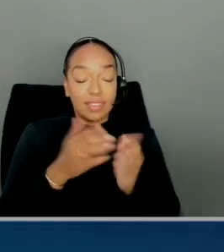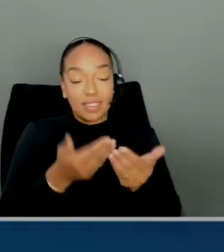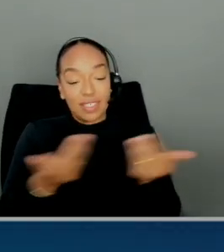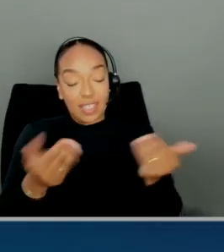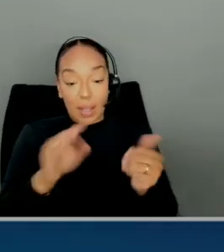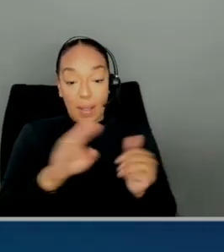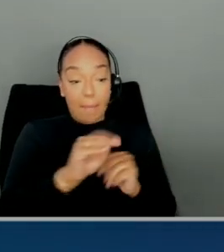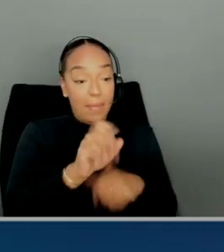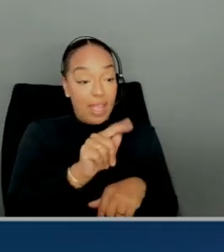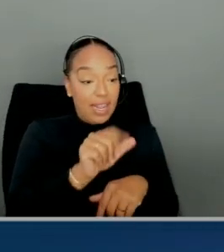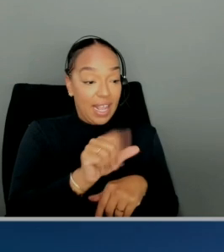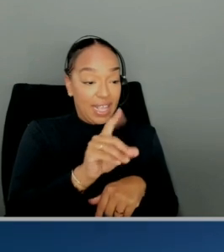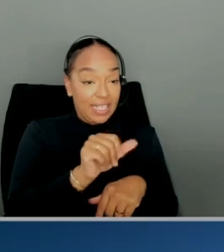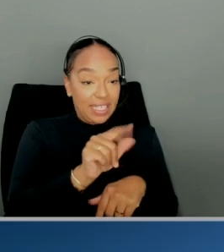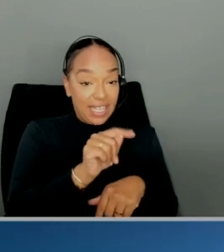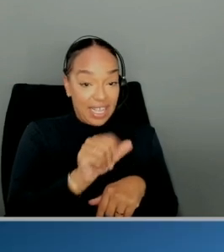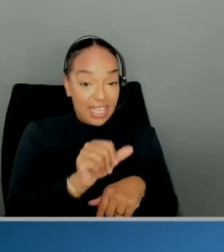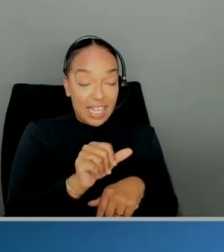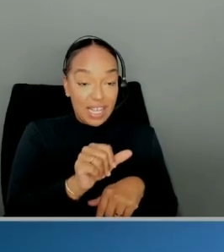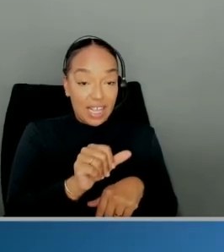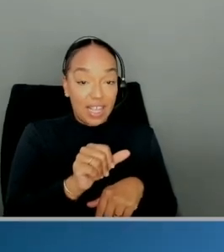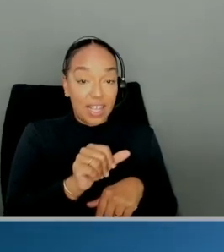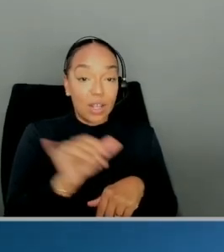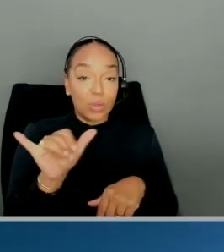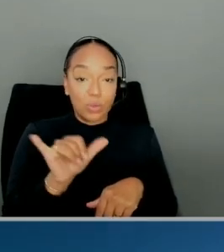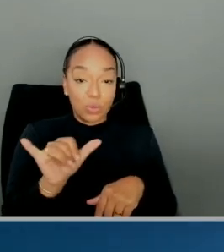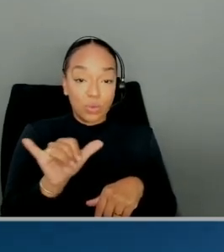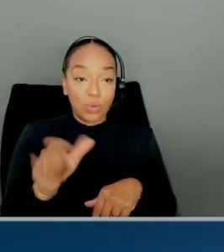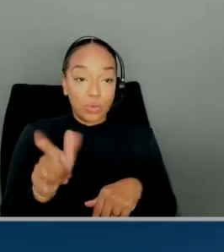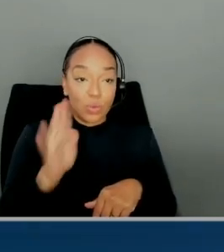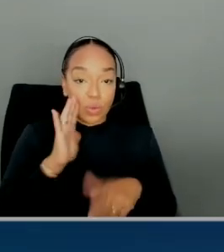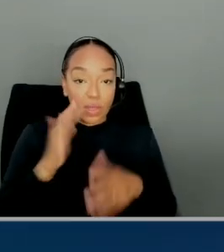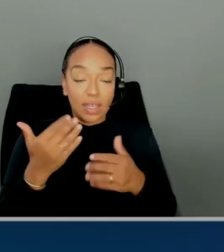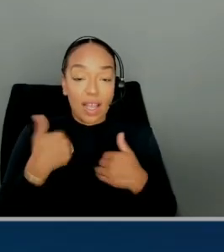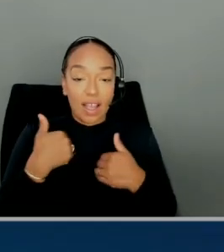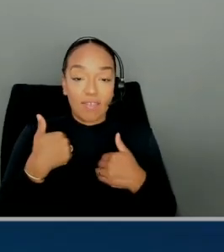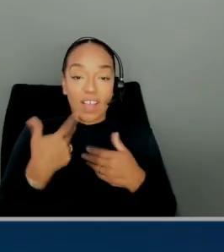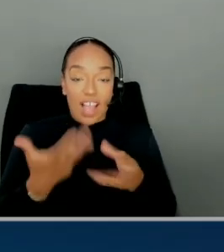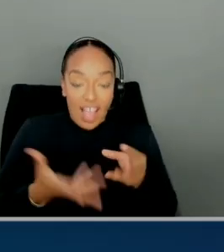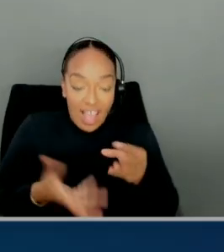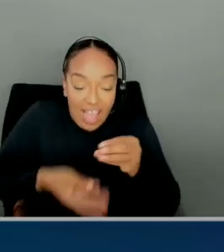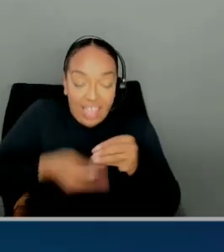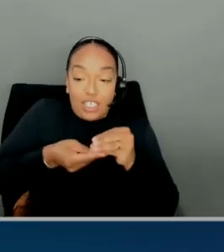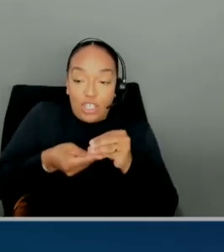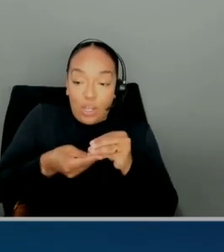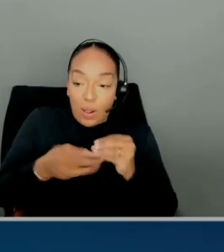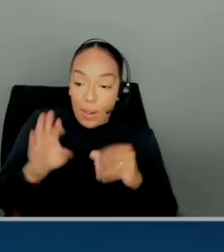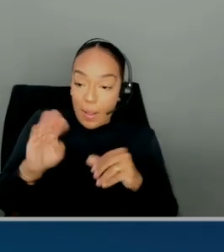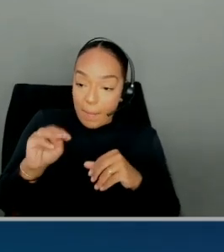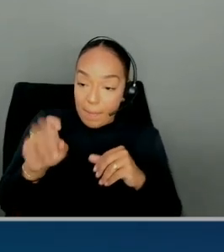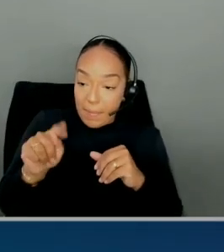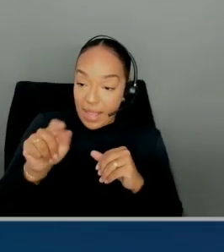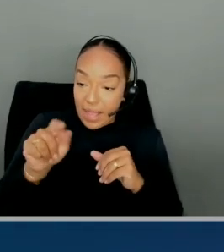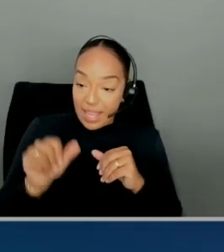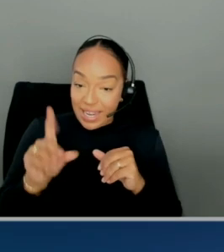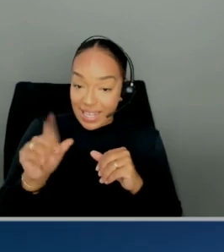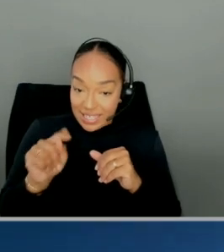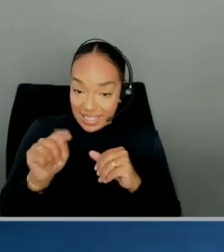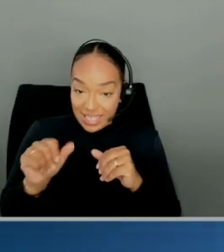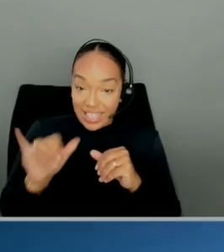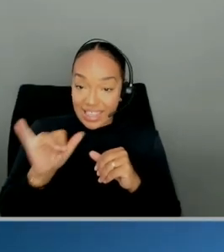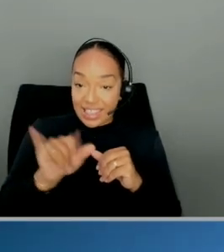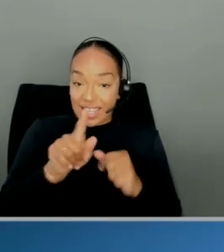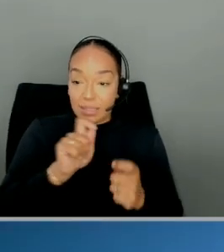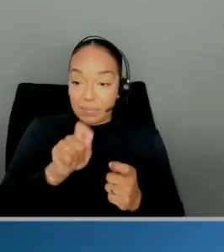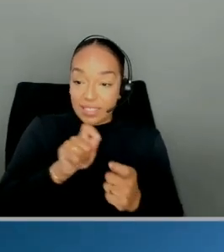TPC days with stats, you also get additional metadata. This is a specific file we call the